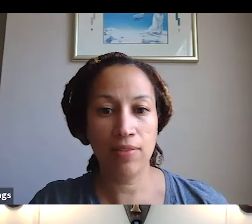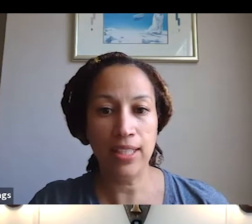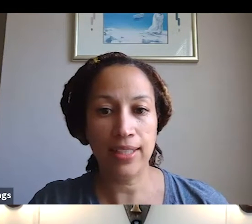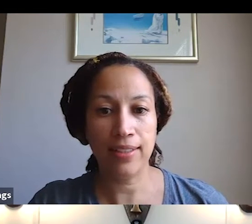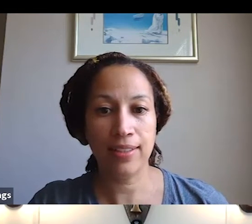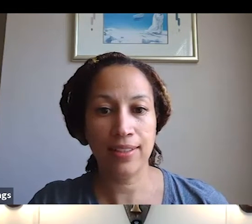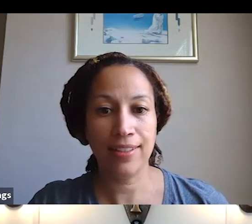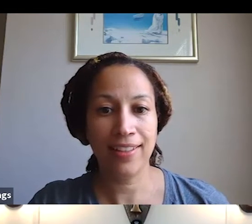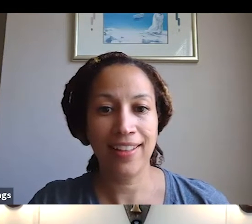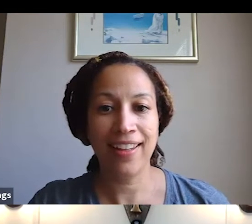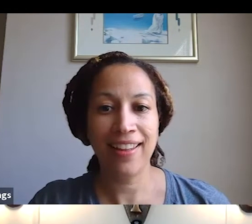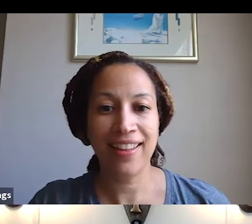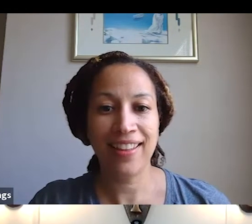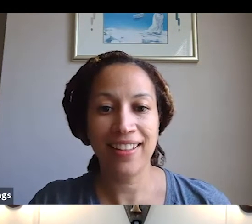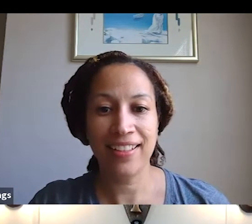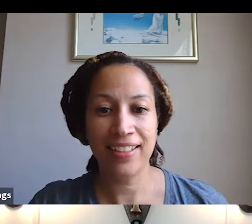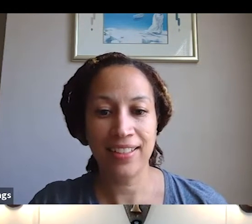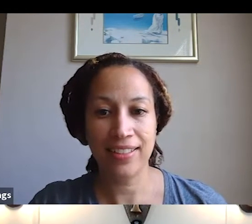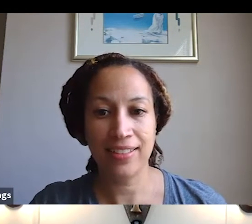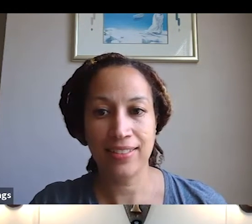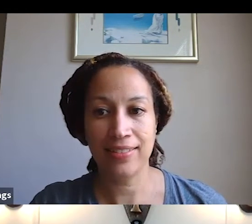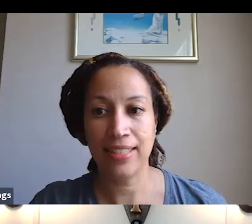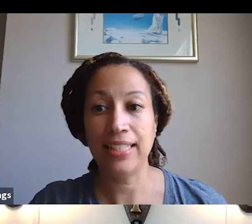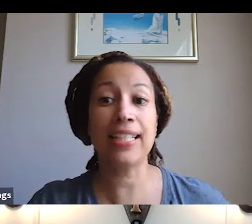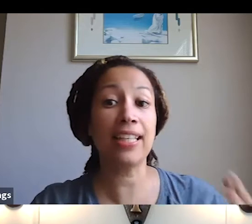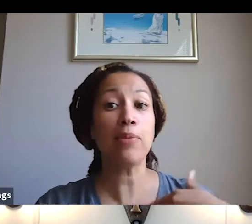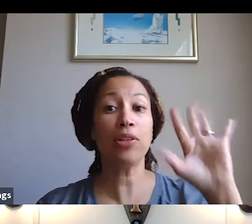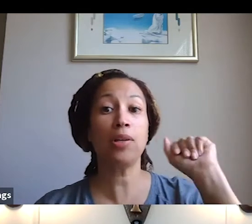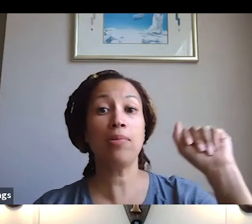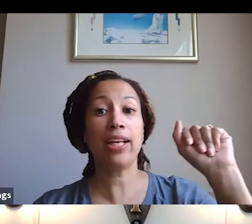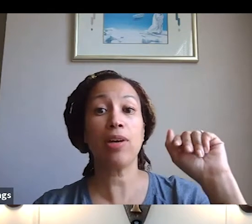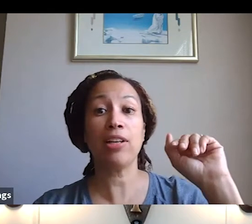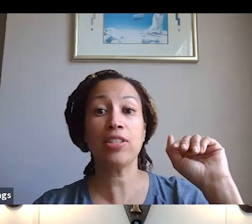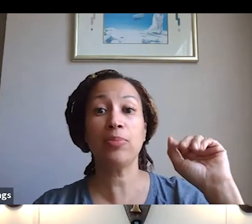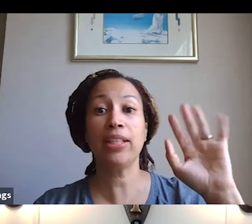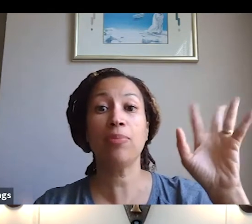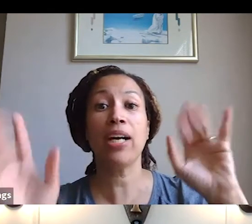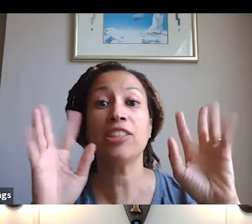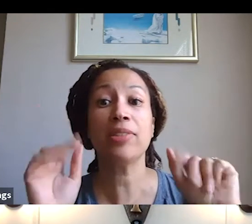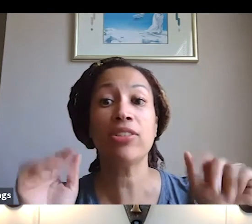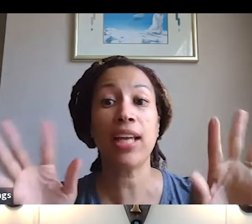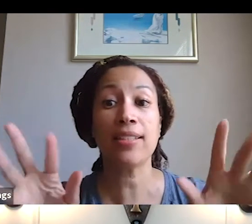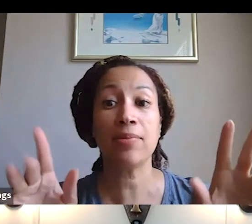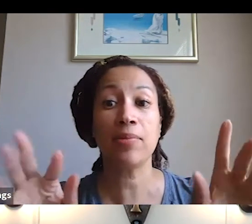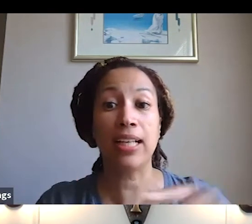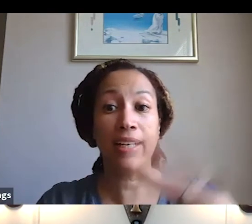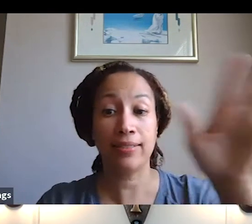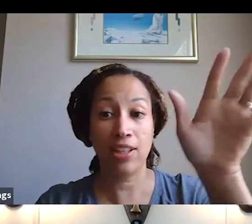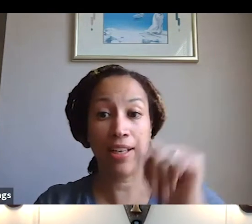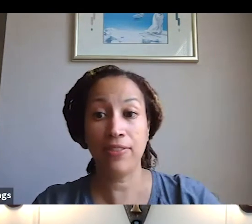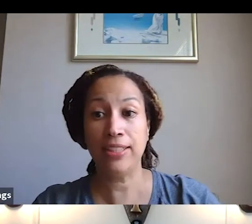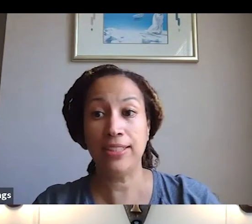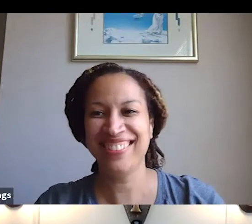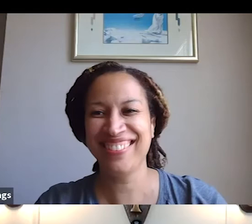All right. But to that point, so I'll just get started. And we- Yes, and I'm going to go away. So I'll still be here monitoring chats and whatnot.